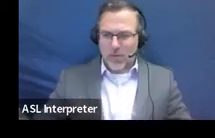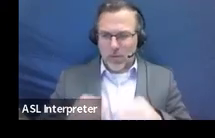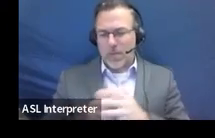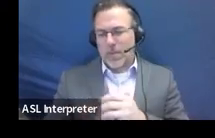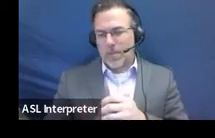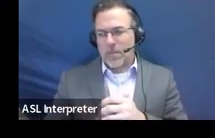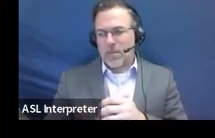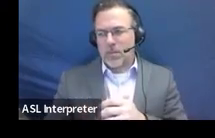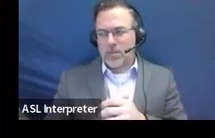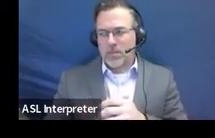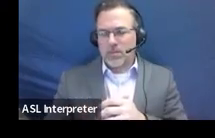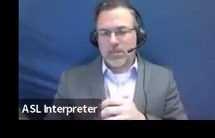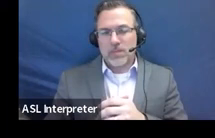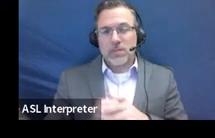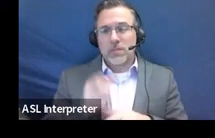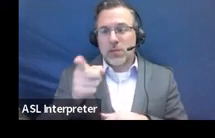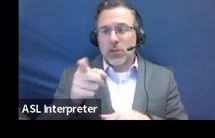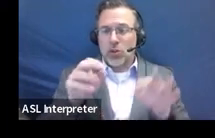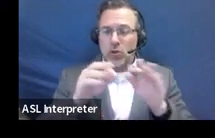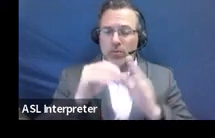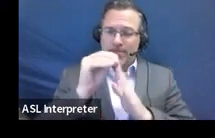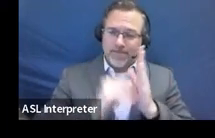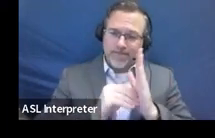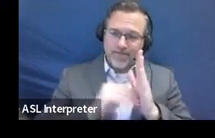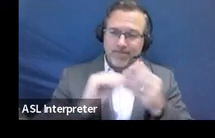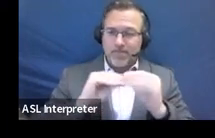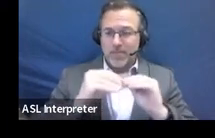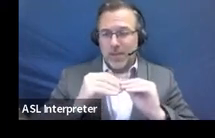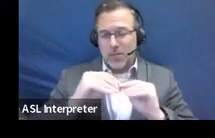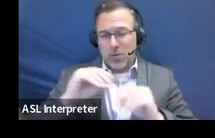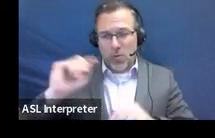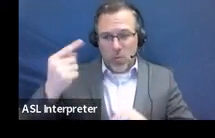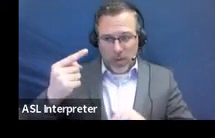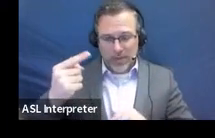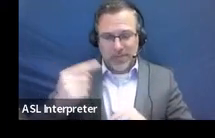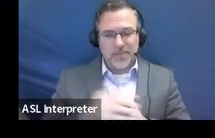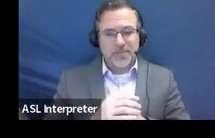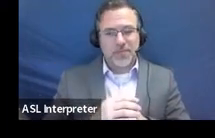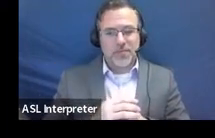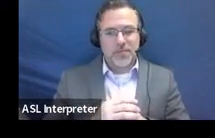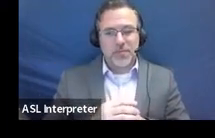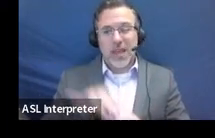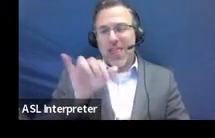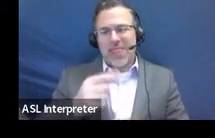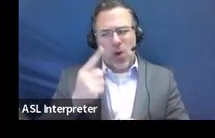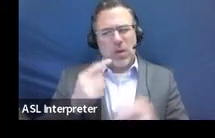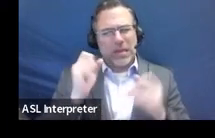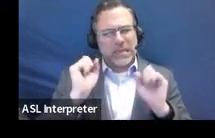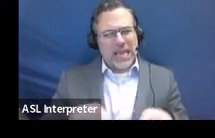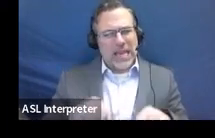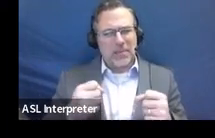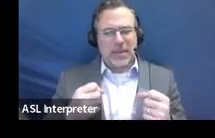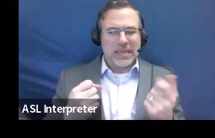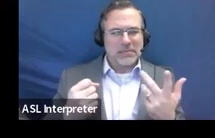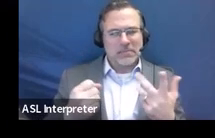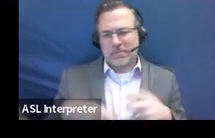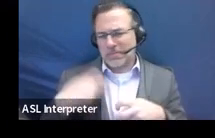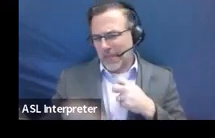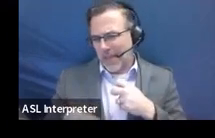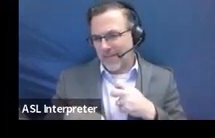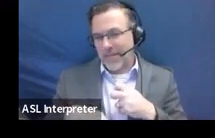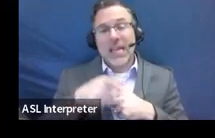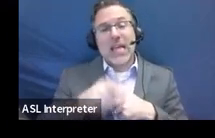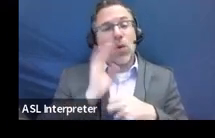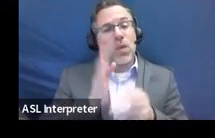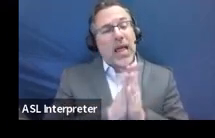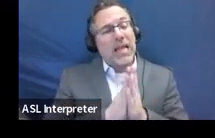So when you're filling out number one, and this one gets me every time because it asks if the